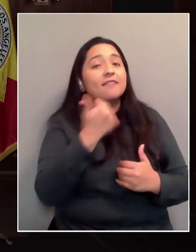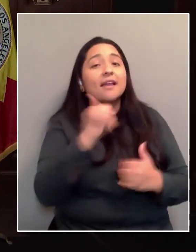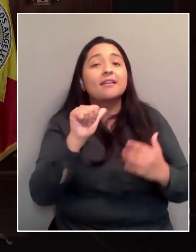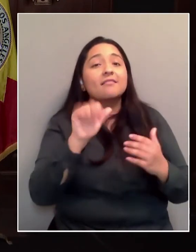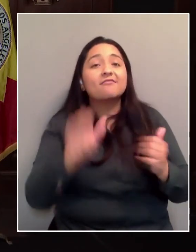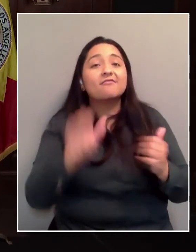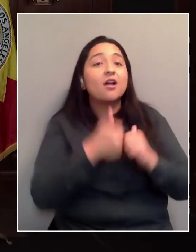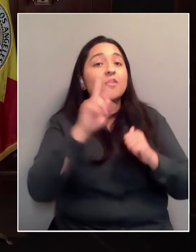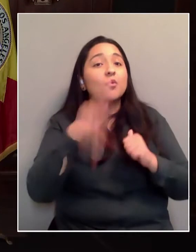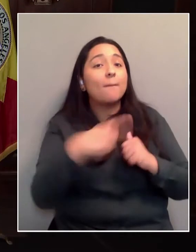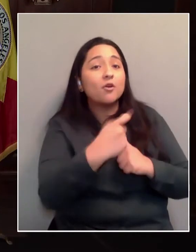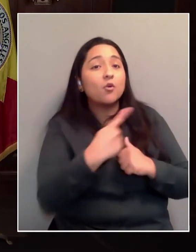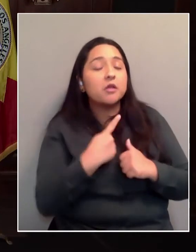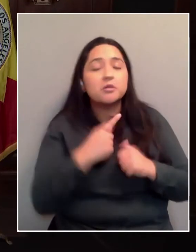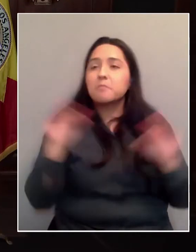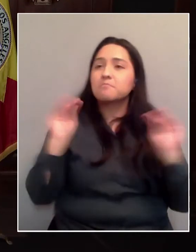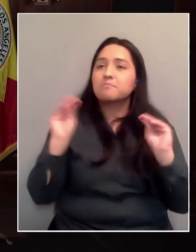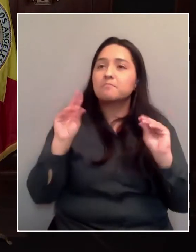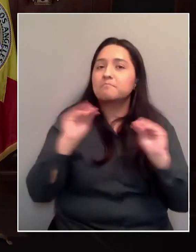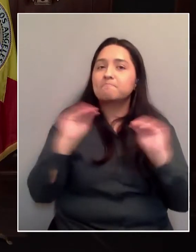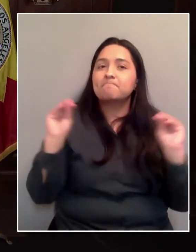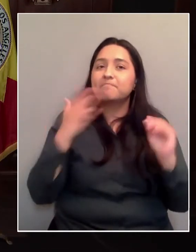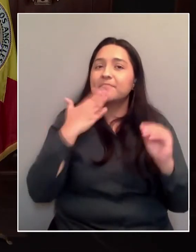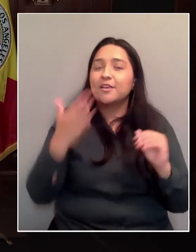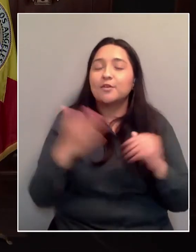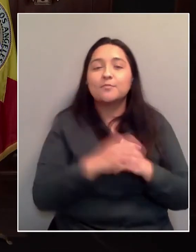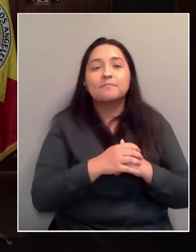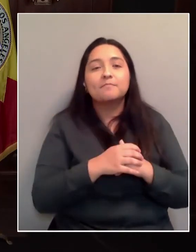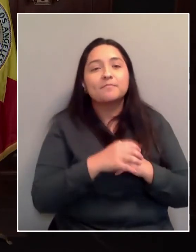No, no follow-up. Okay, thanks. Next question please.